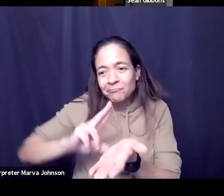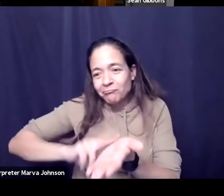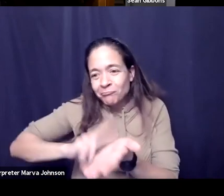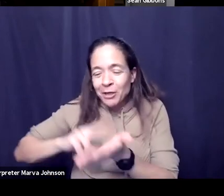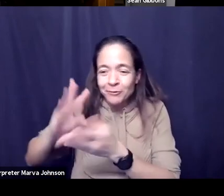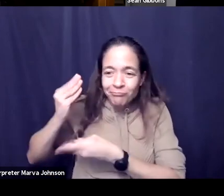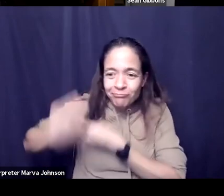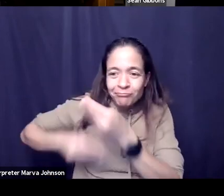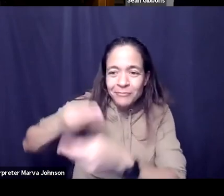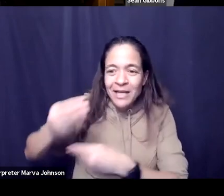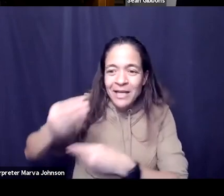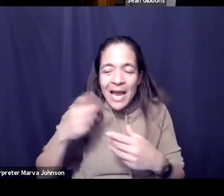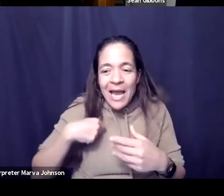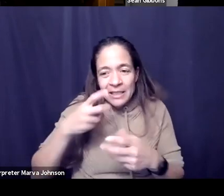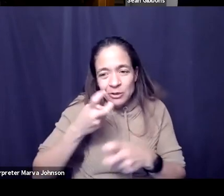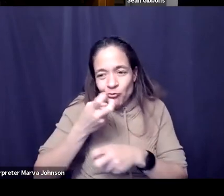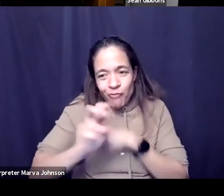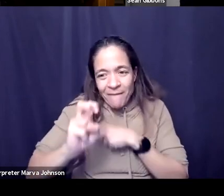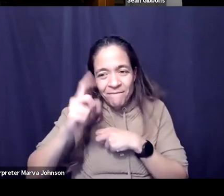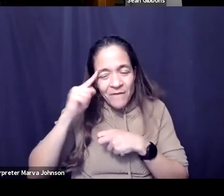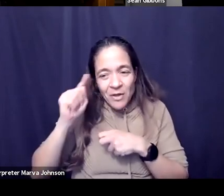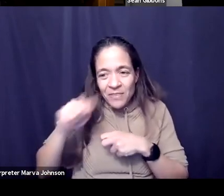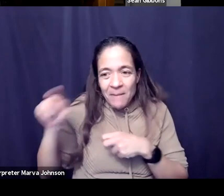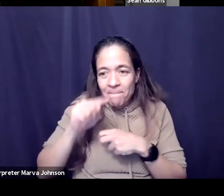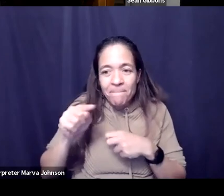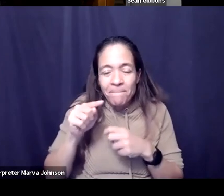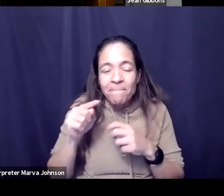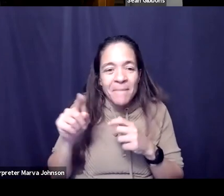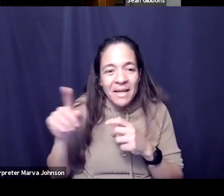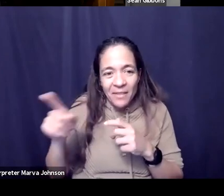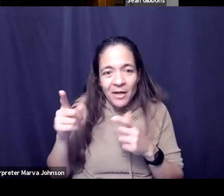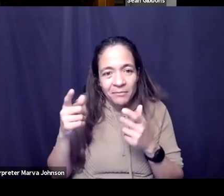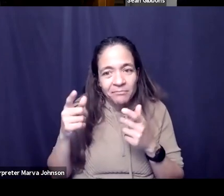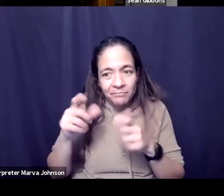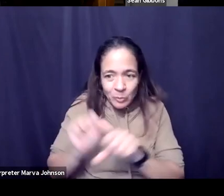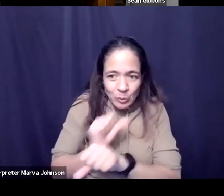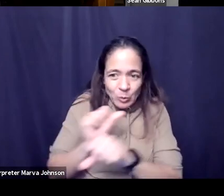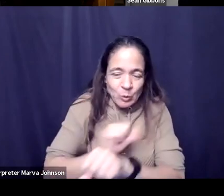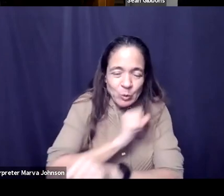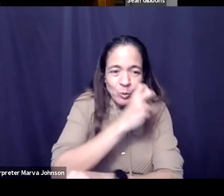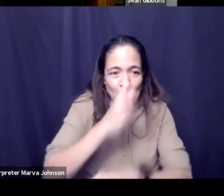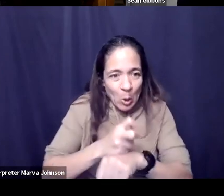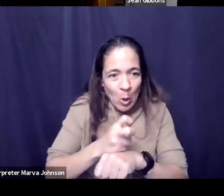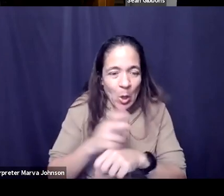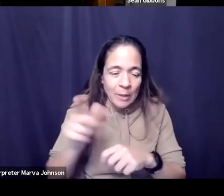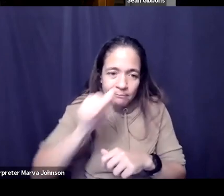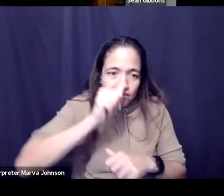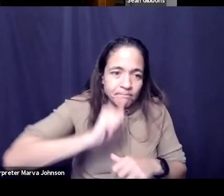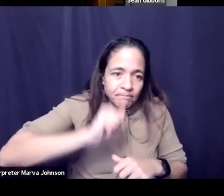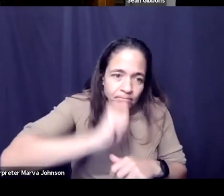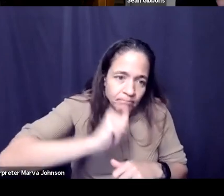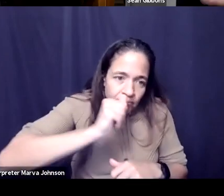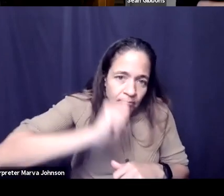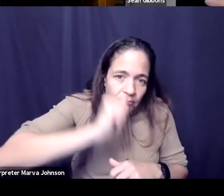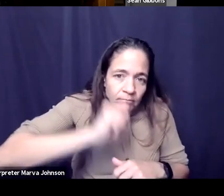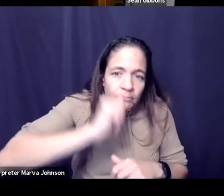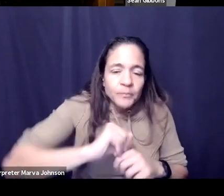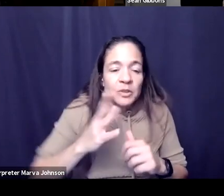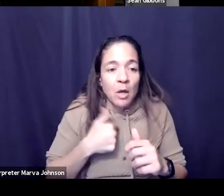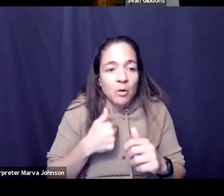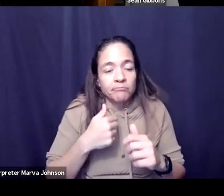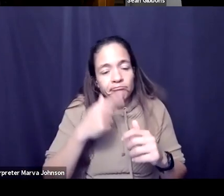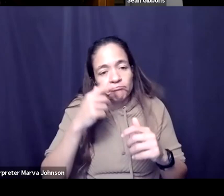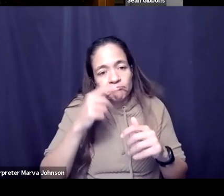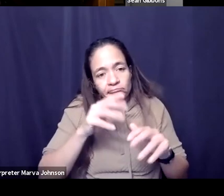feels like people are punching down on all the folks who are sitting in hospitals just doing their darndest after what's already been far too much so thoughts and prayers